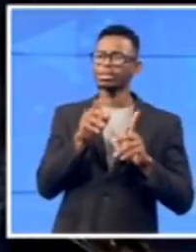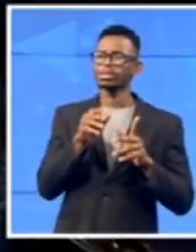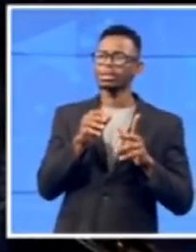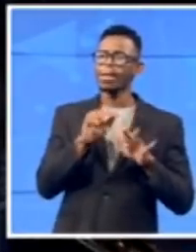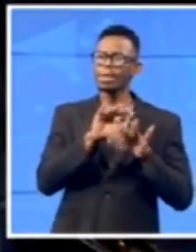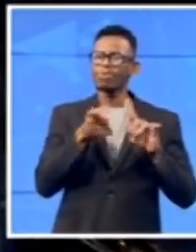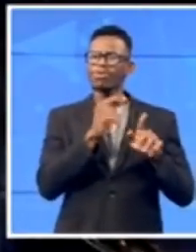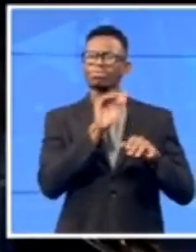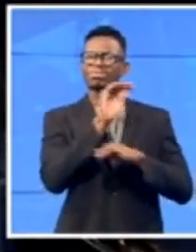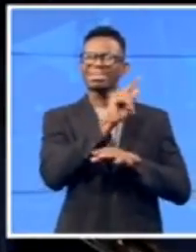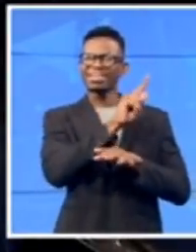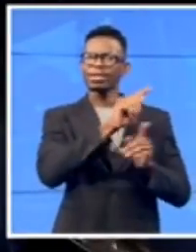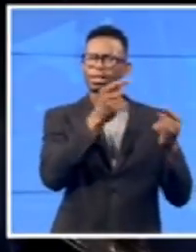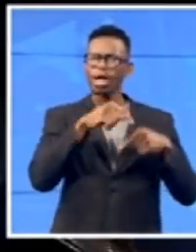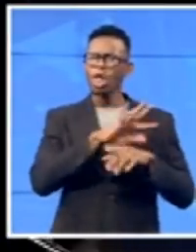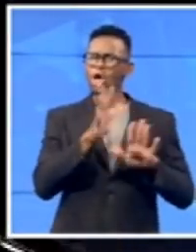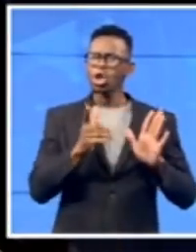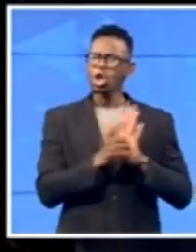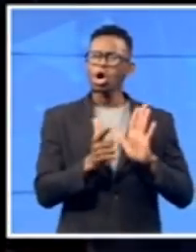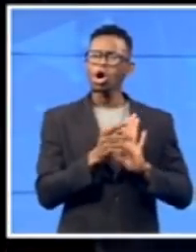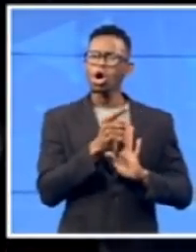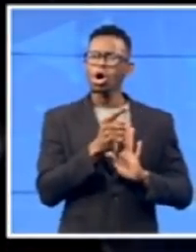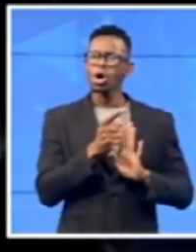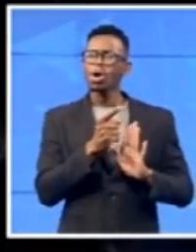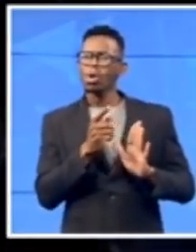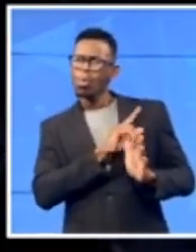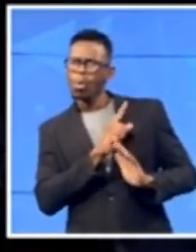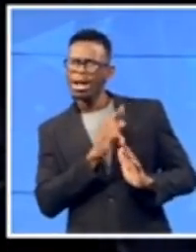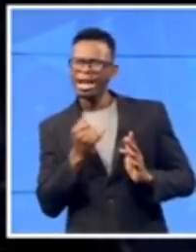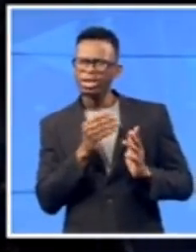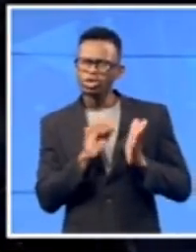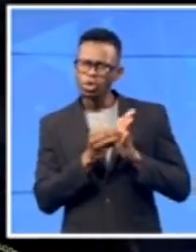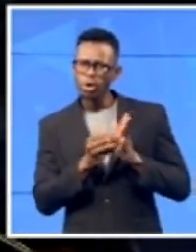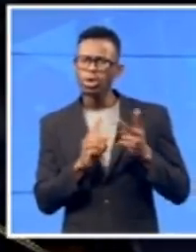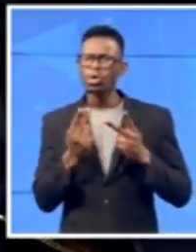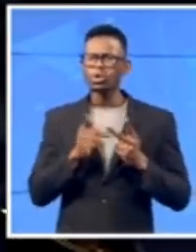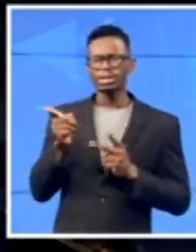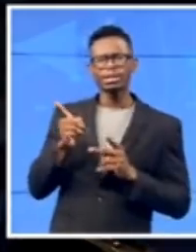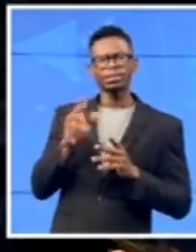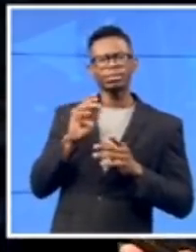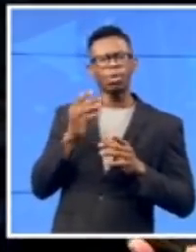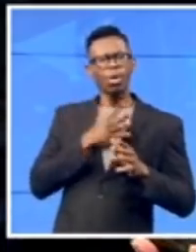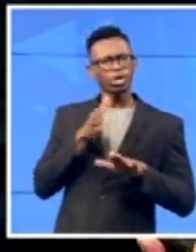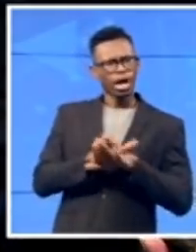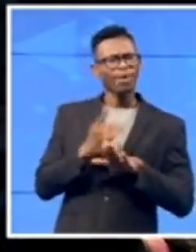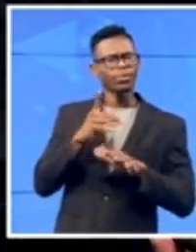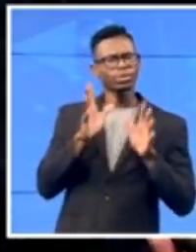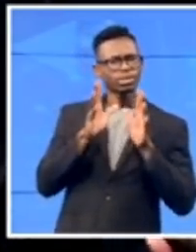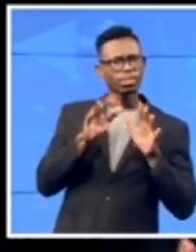he is talking about dying for Zimbabweans. That is a discussion for another day. Very, very soon.